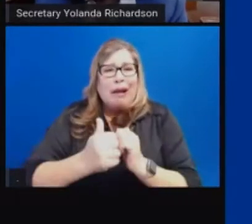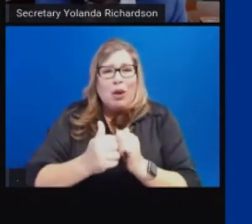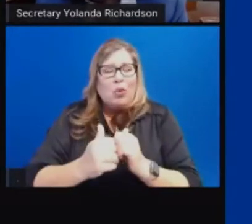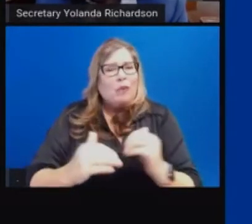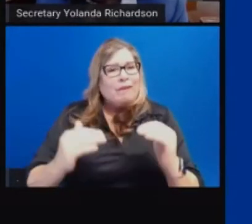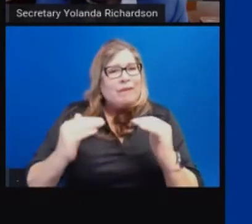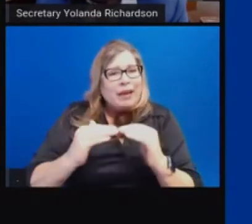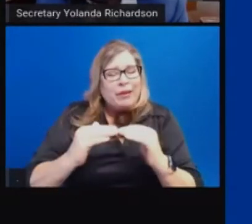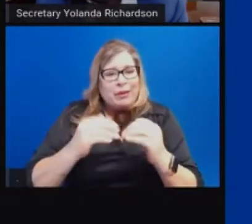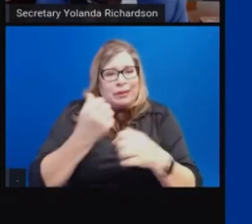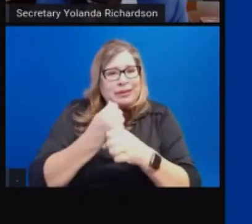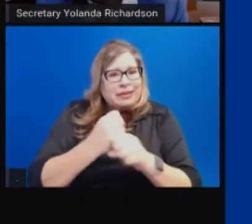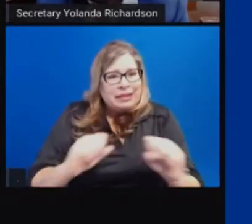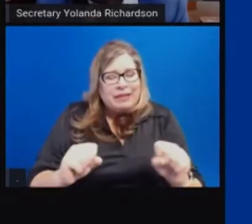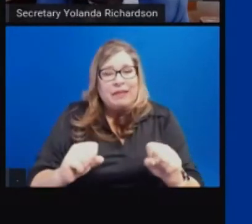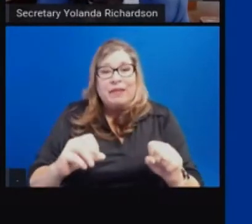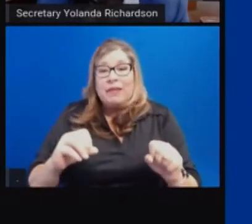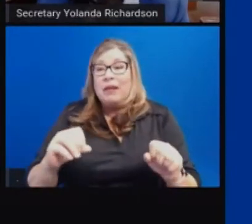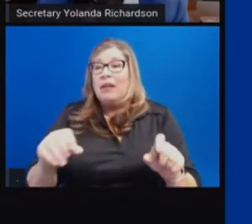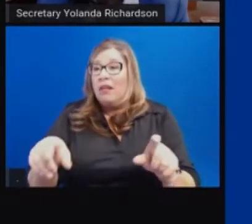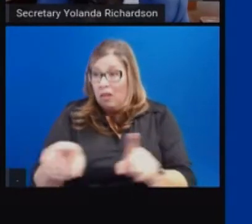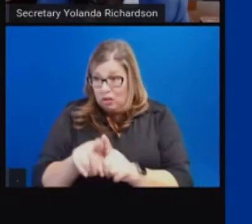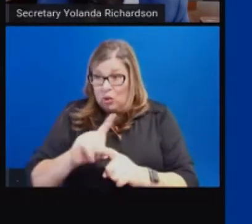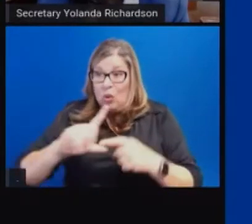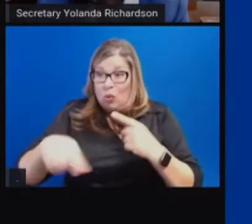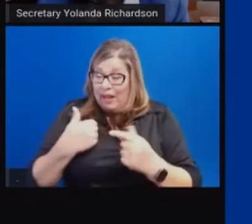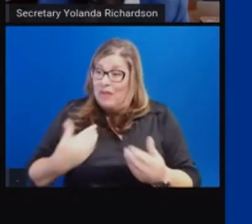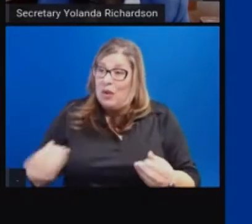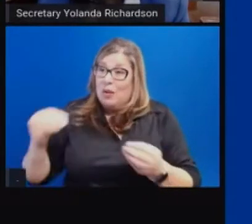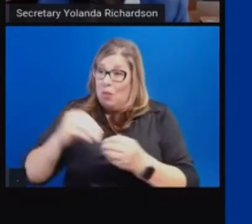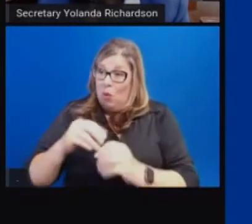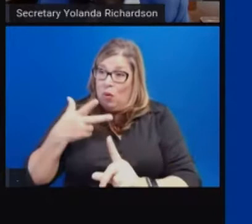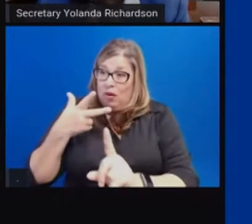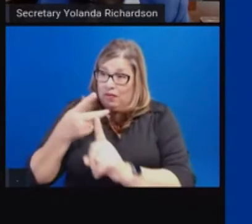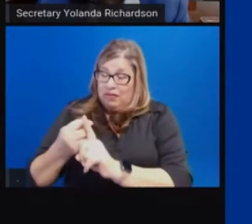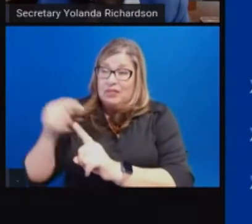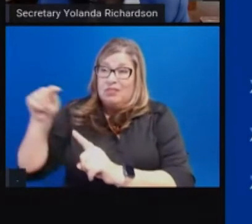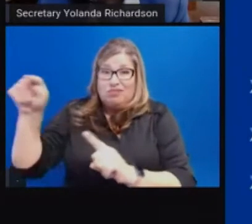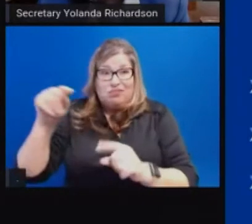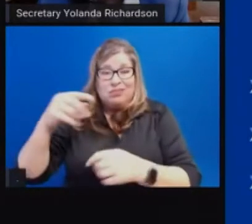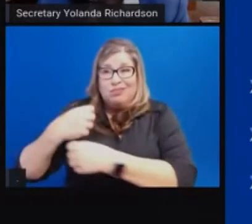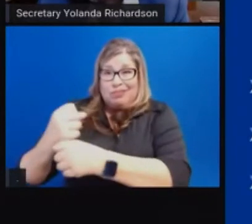also allows us to scale up when there's more supply available. Next slide, please.